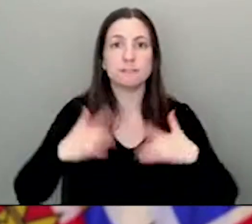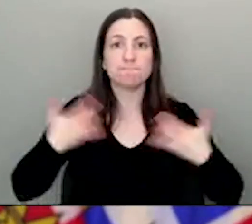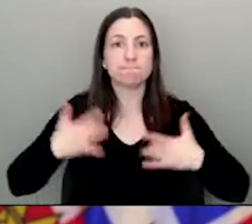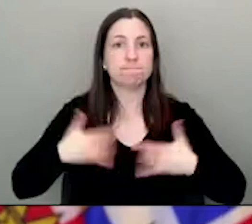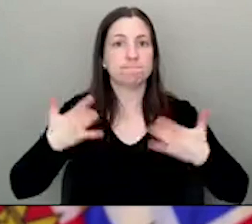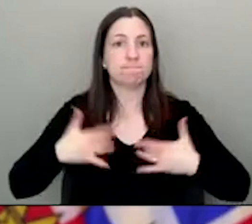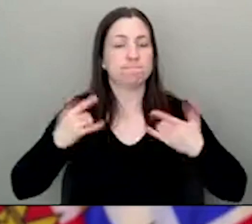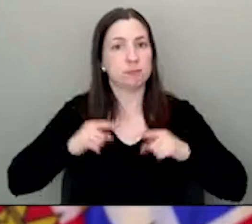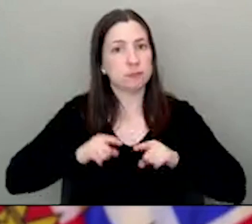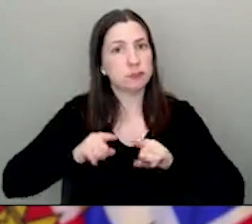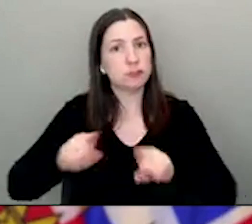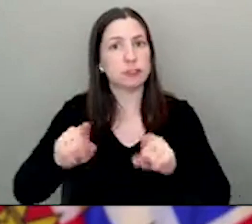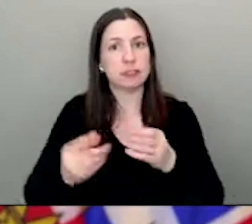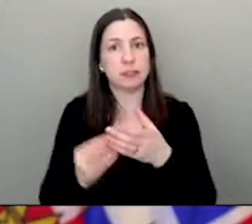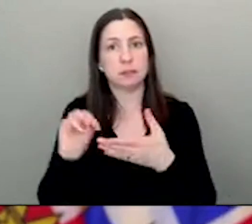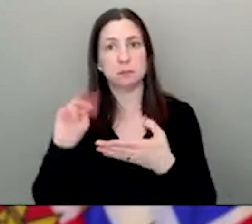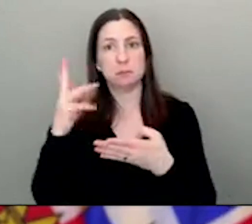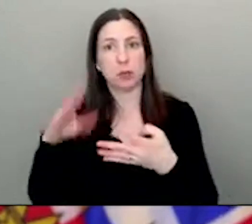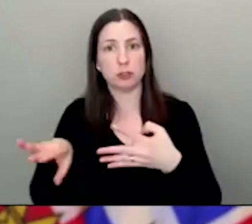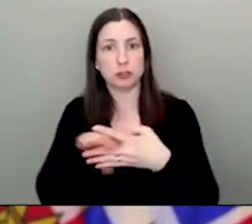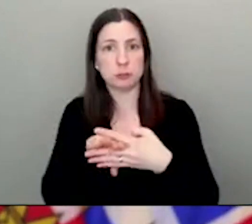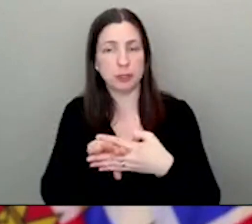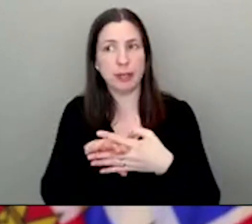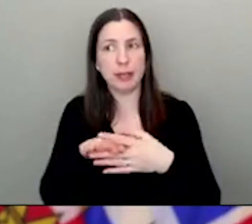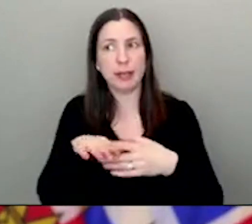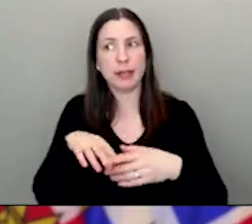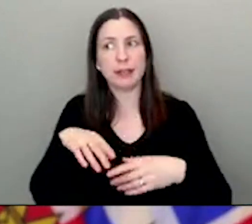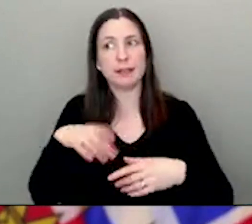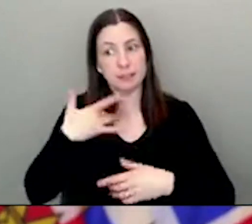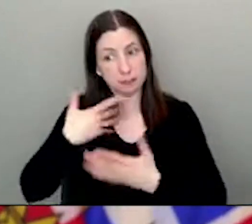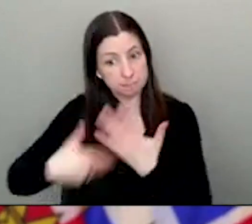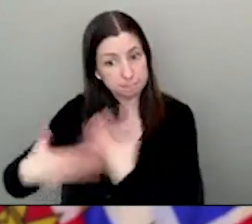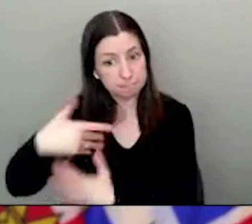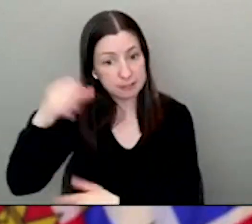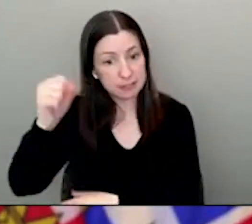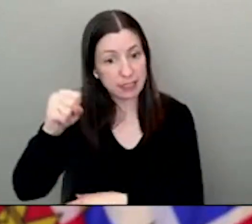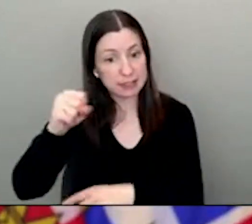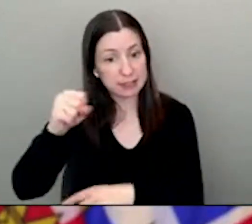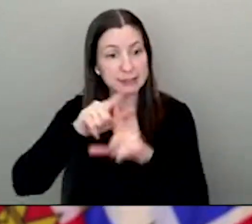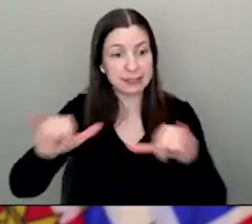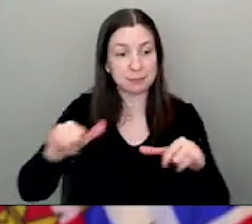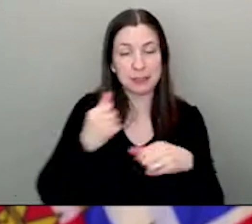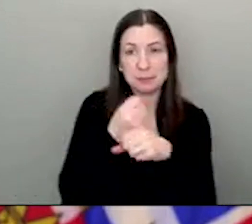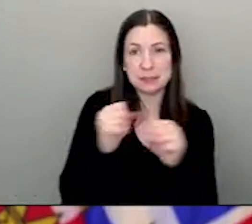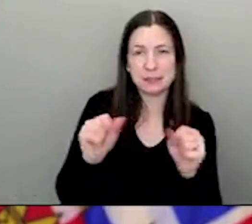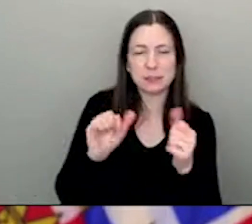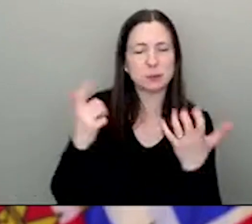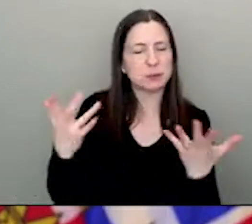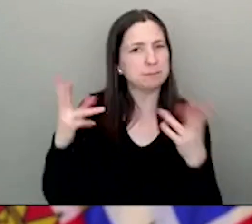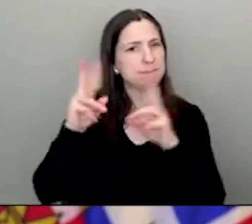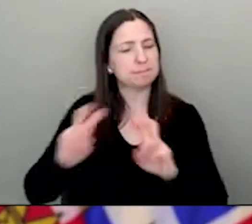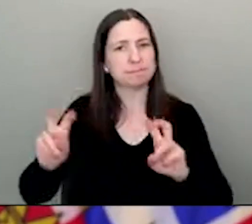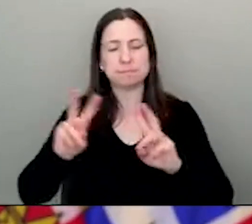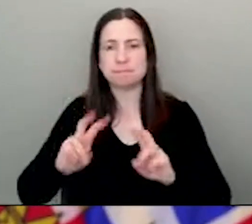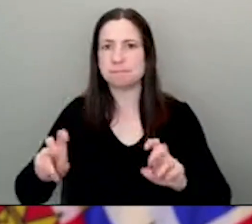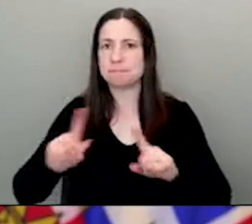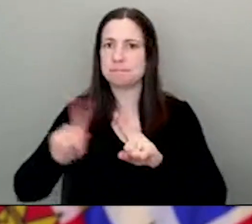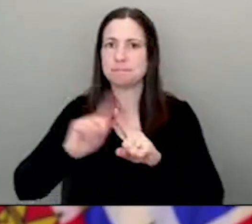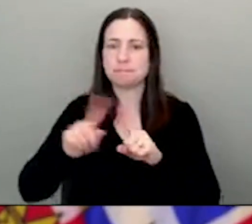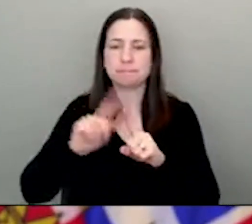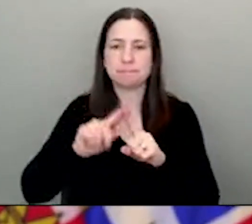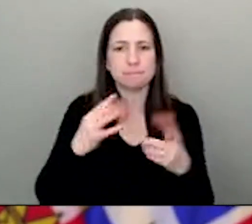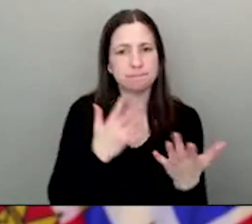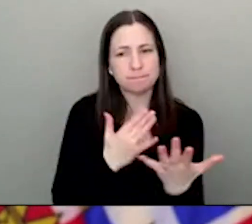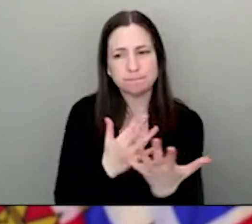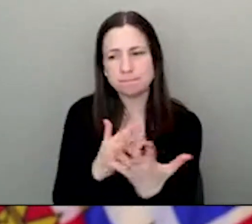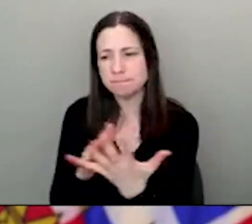that they can socialize some more but do it in a way that is safe. So we are looking at a whole lot of things. It's not an